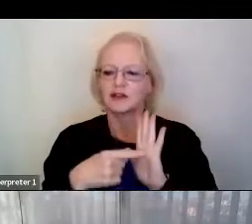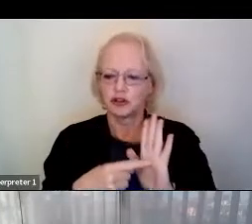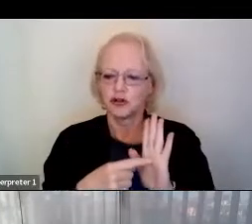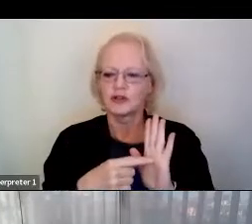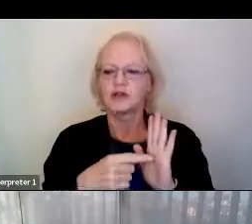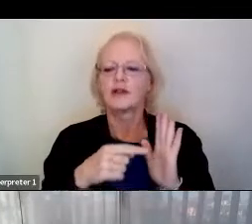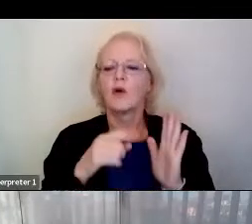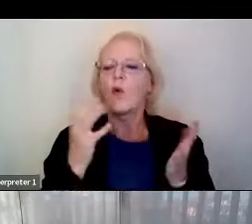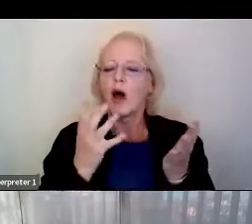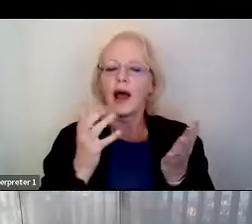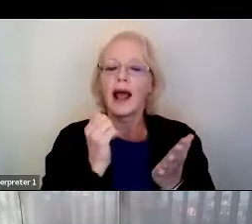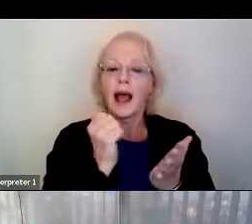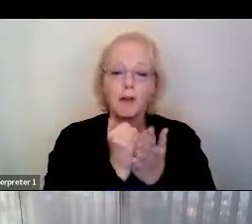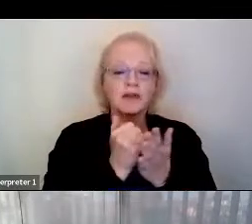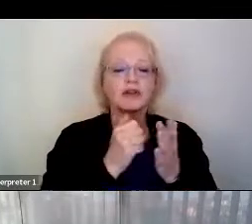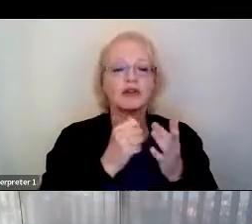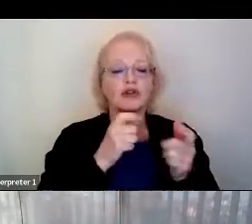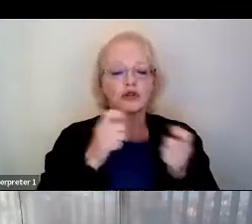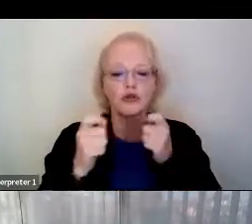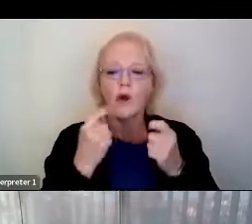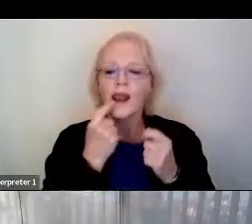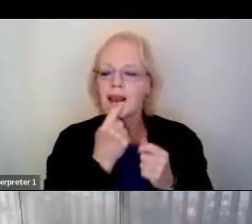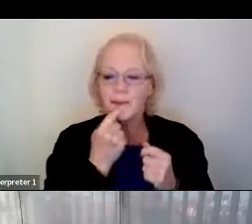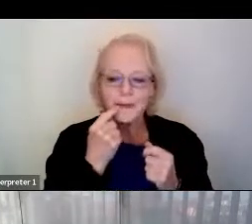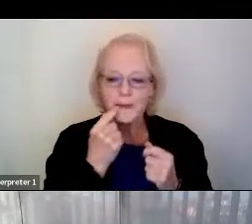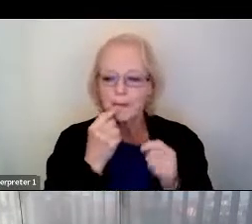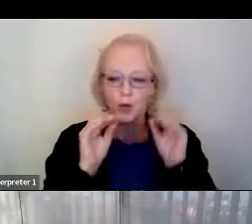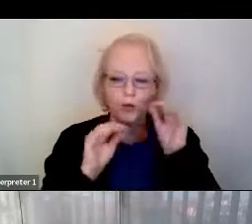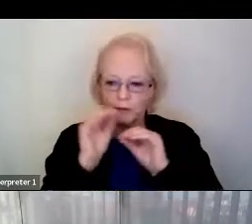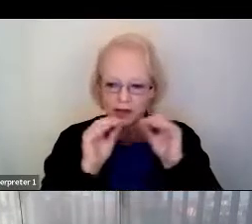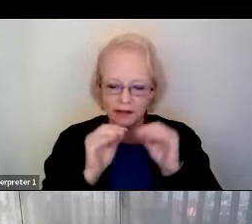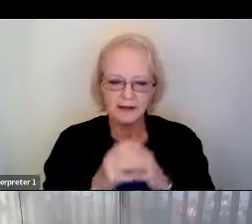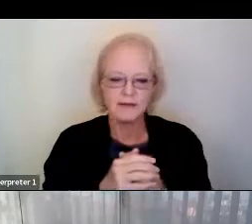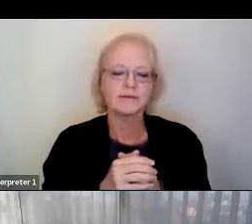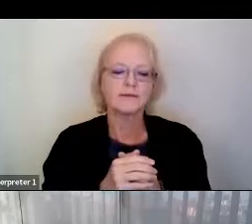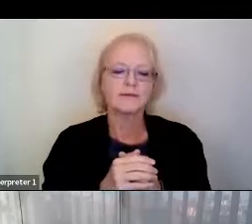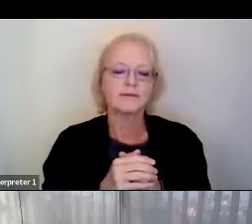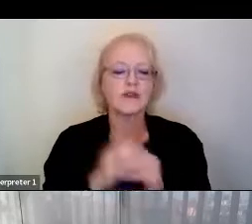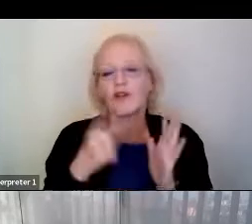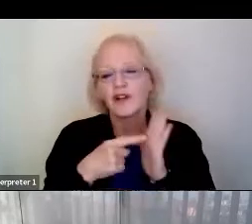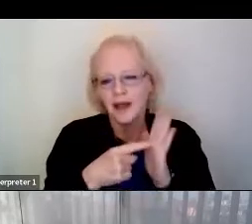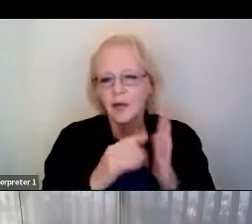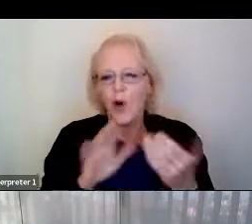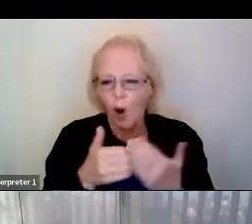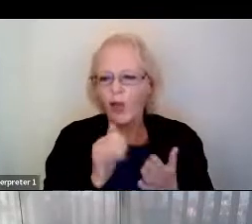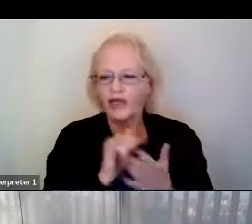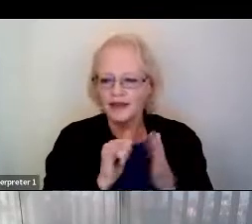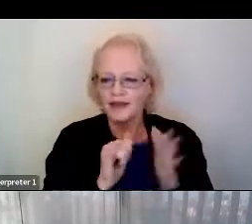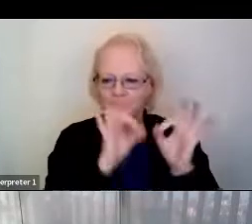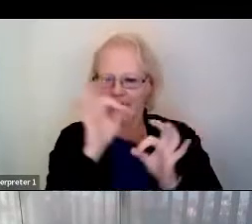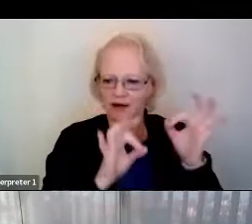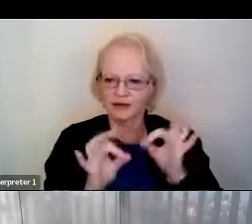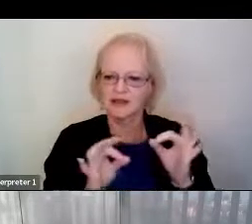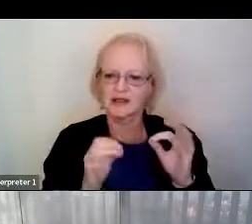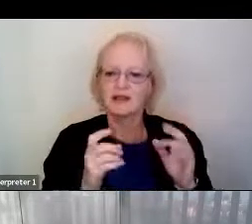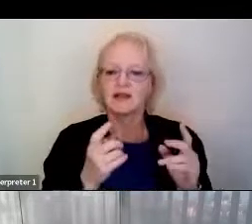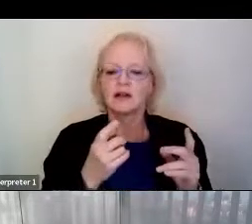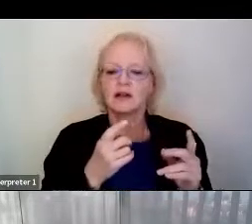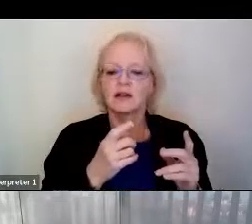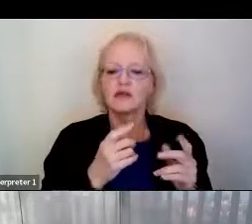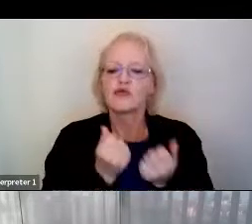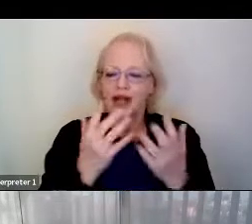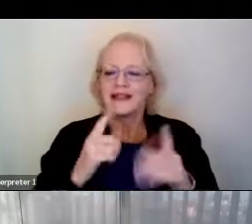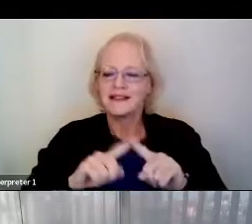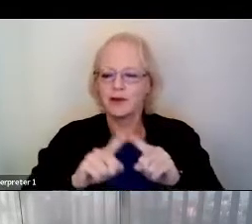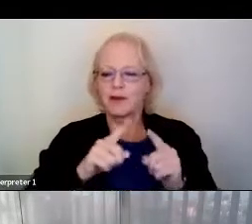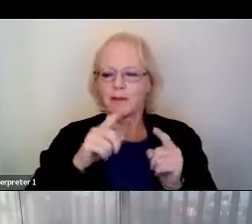that helps control lip movements, for example. And so all of these patterns are different enough that we can use them